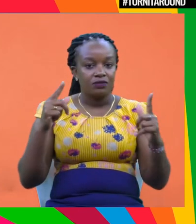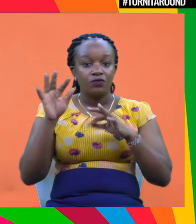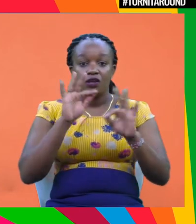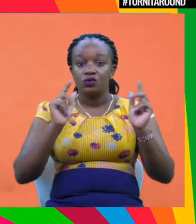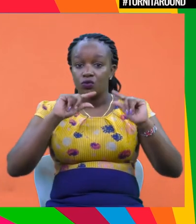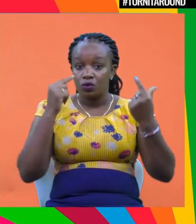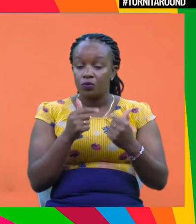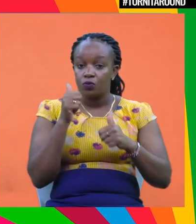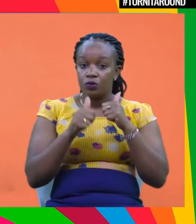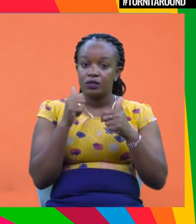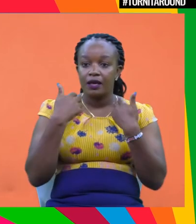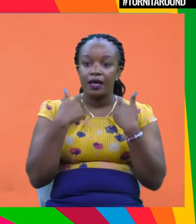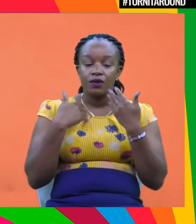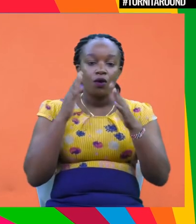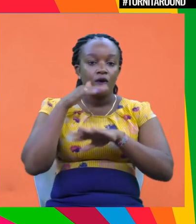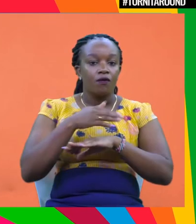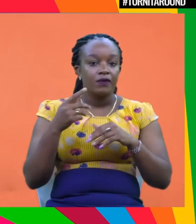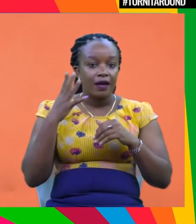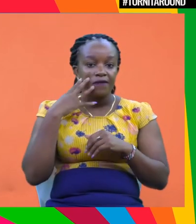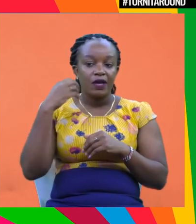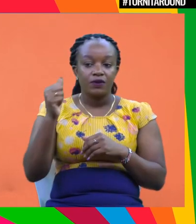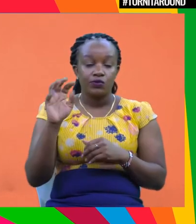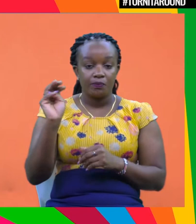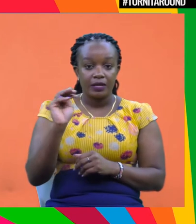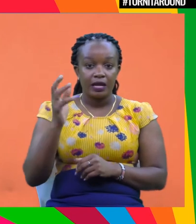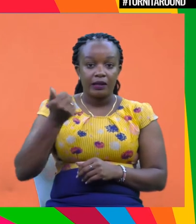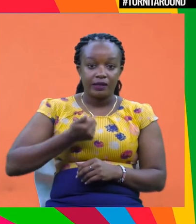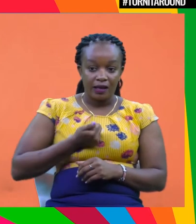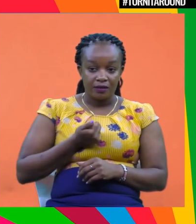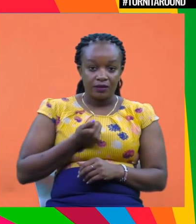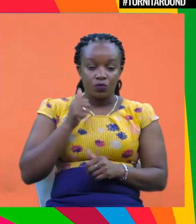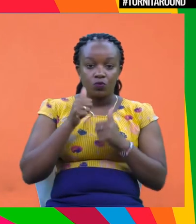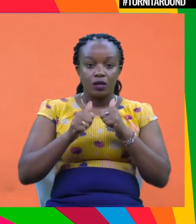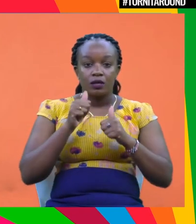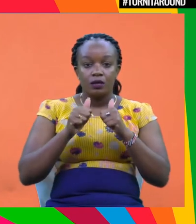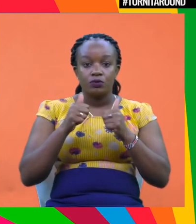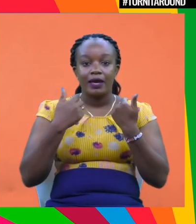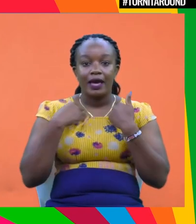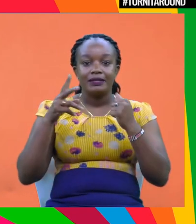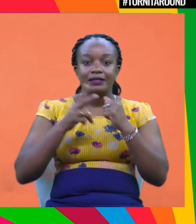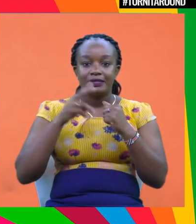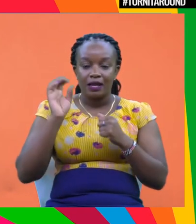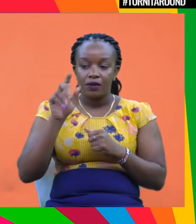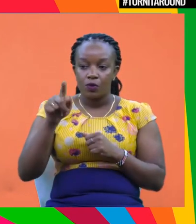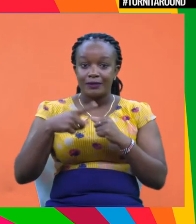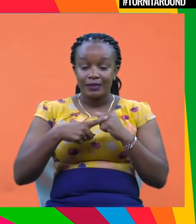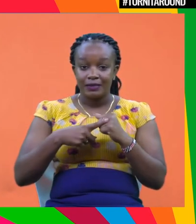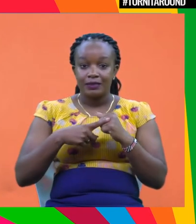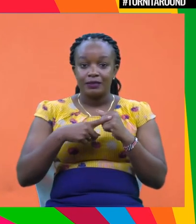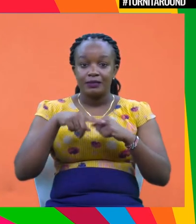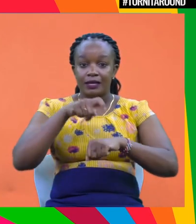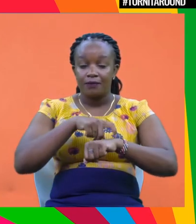and it was oversubscribed for 500 million euros. It was oversubscribed about 7.6 times,